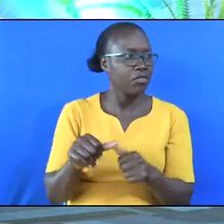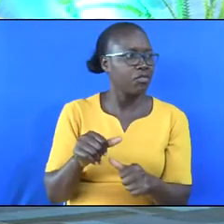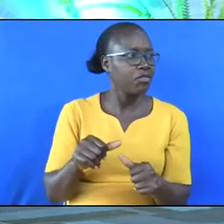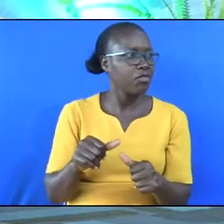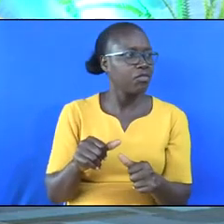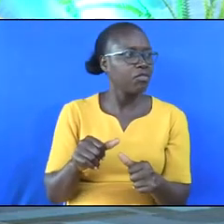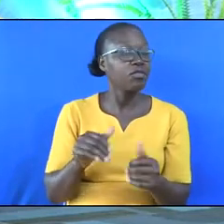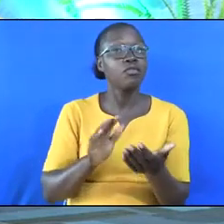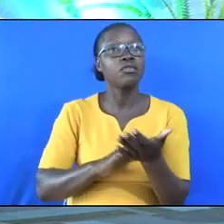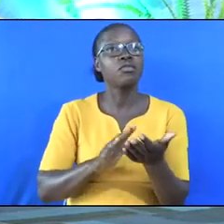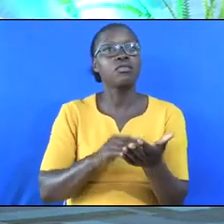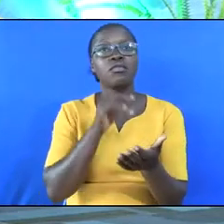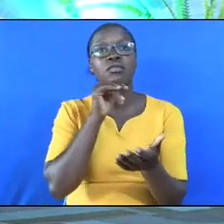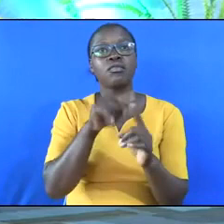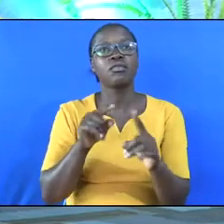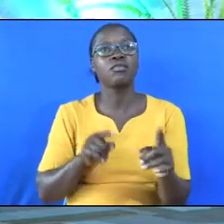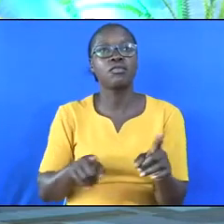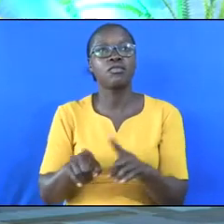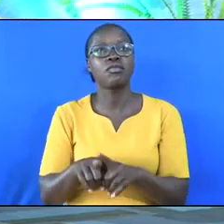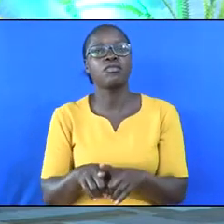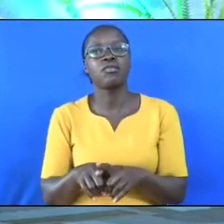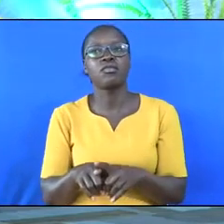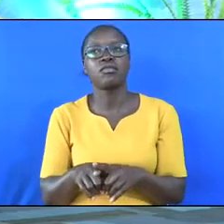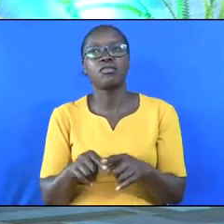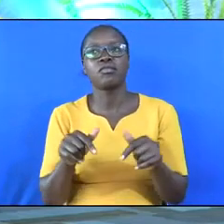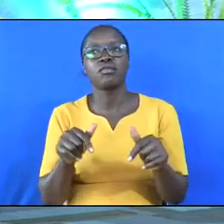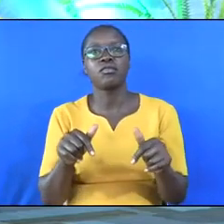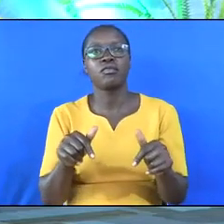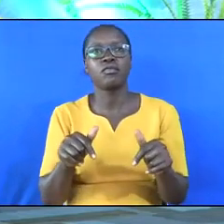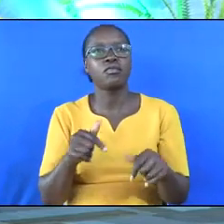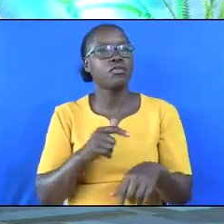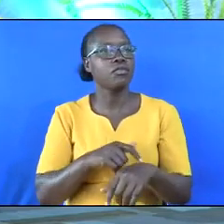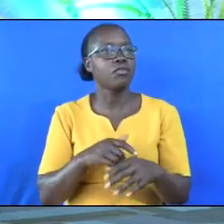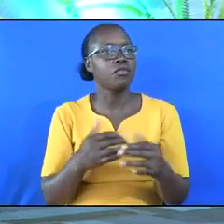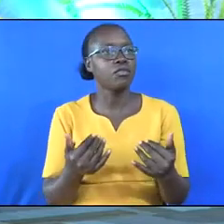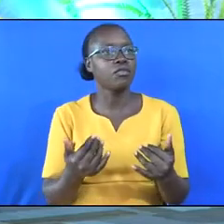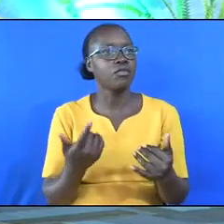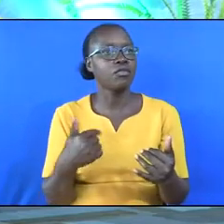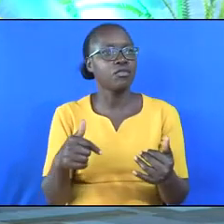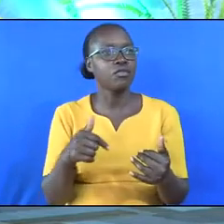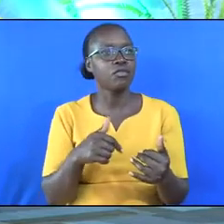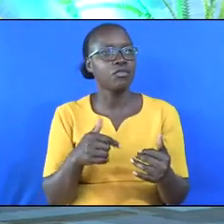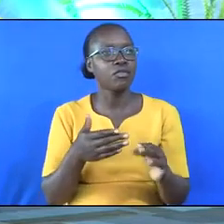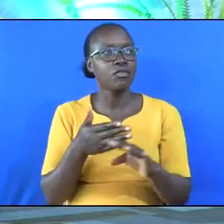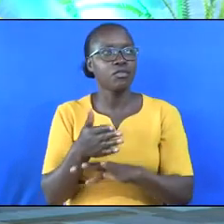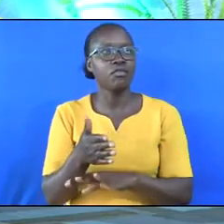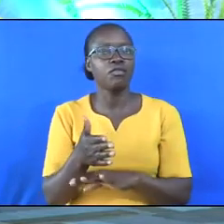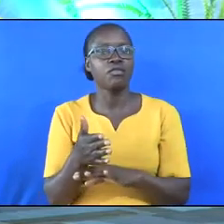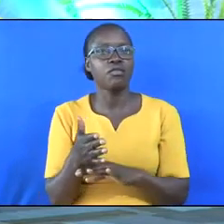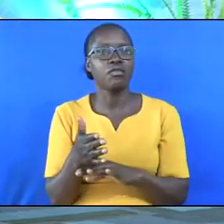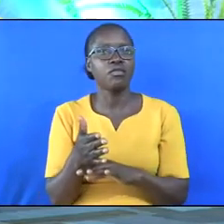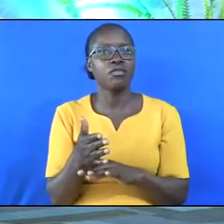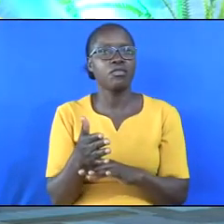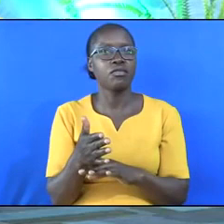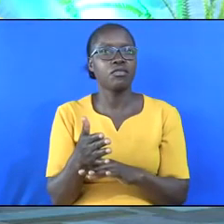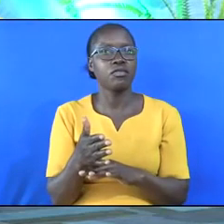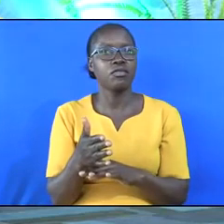I want to suggest brothers and sisters on this health day that it is time for us to cross the temple Jordan.